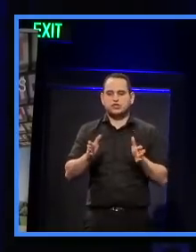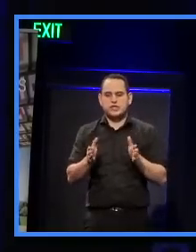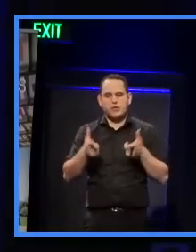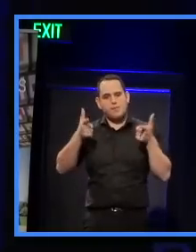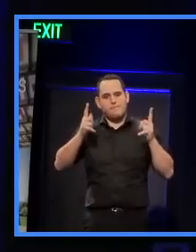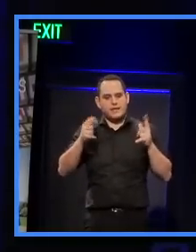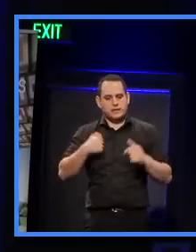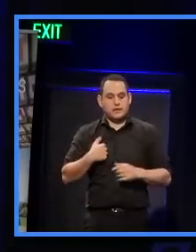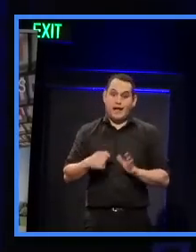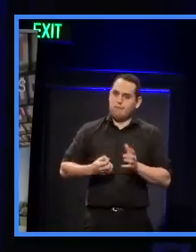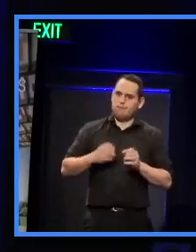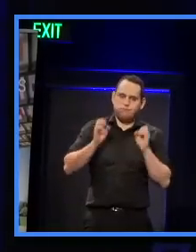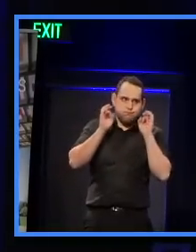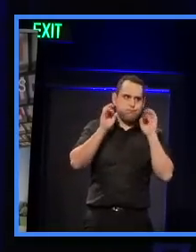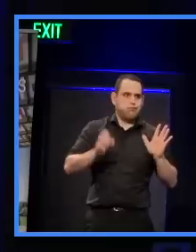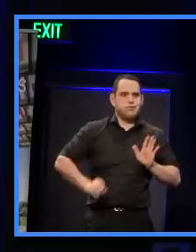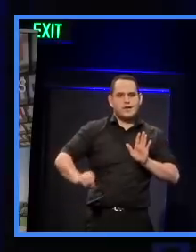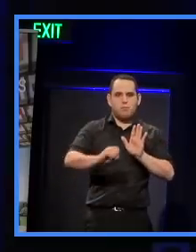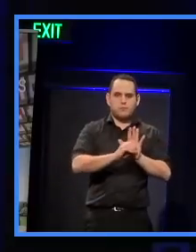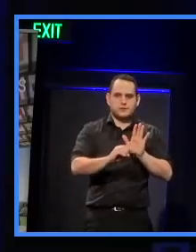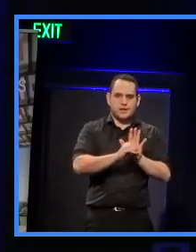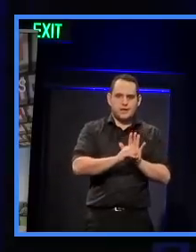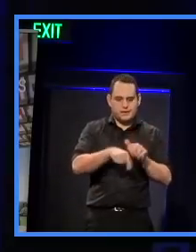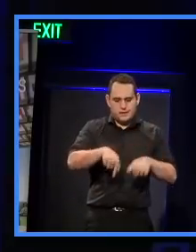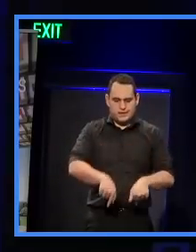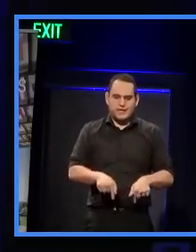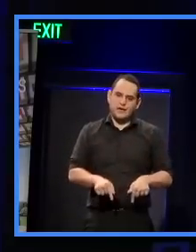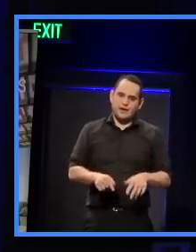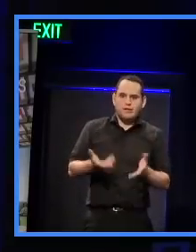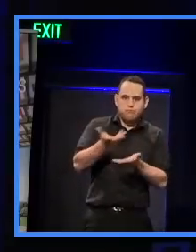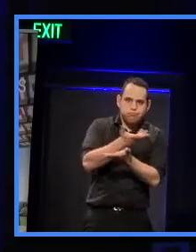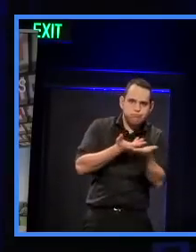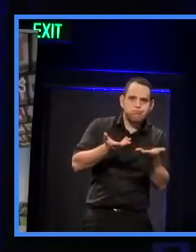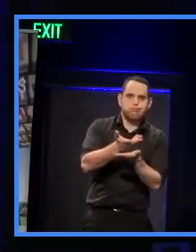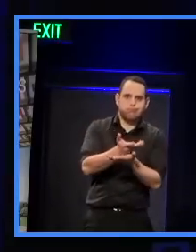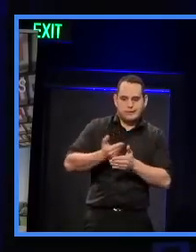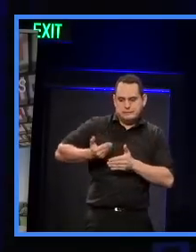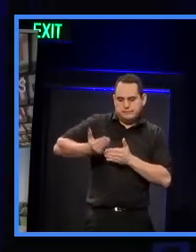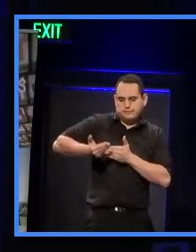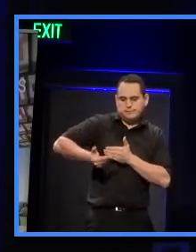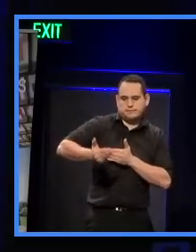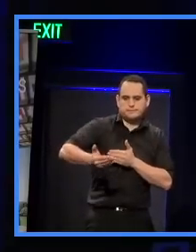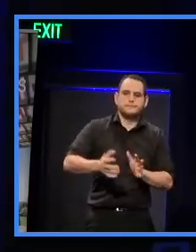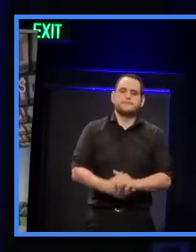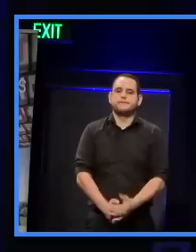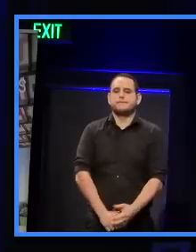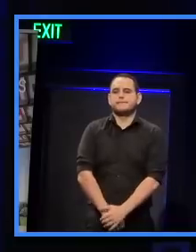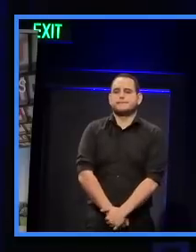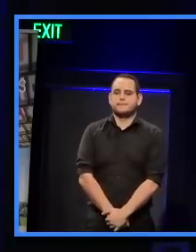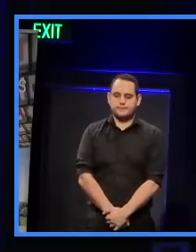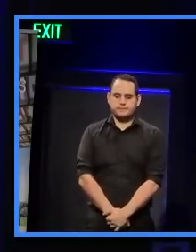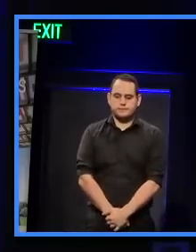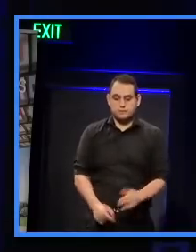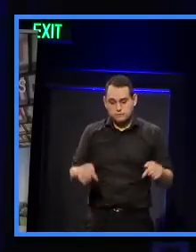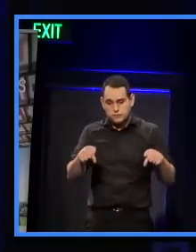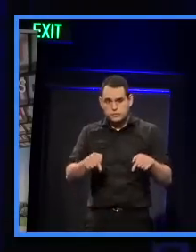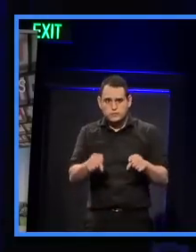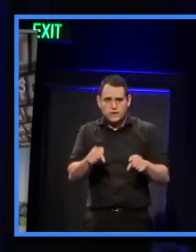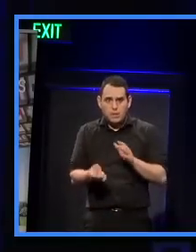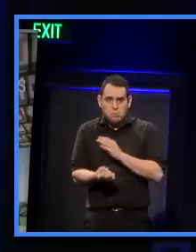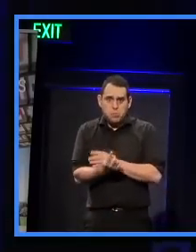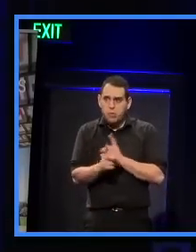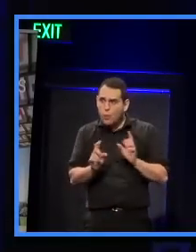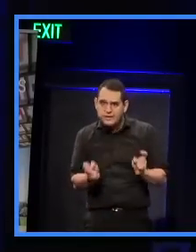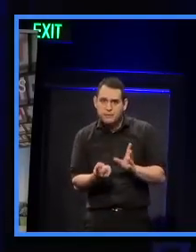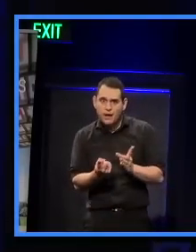I'm also the proud sponsor of the Auckland Conversations series of which we are here tonight. Tonight's event is going to